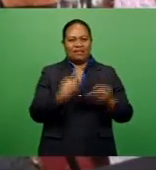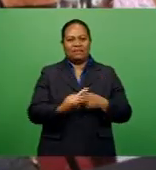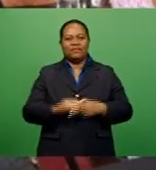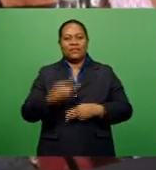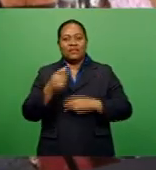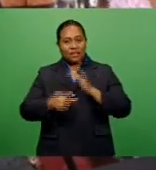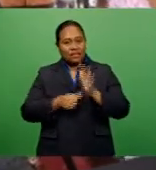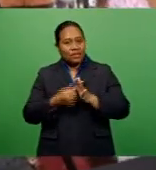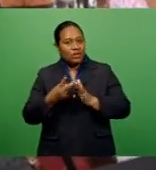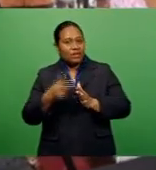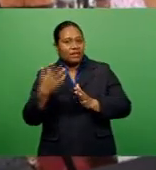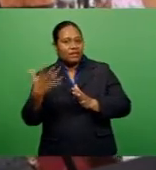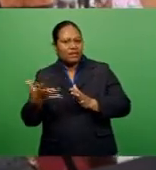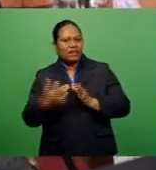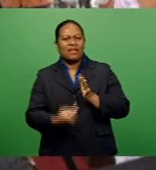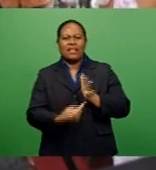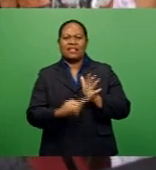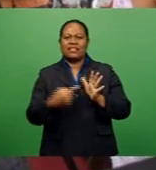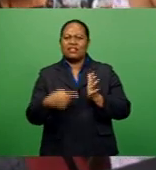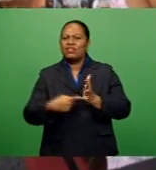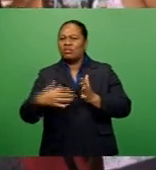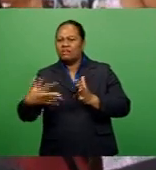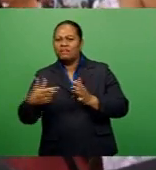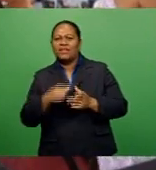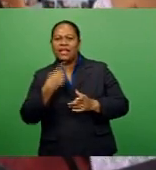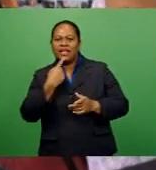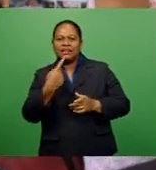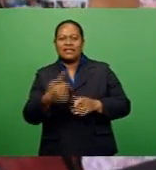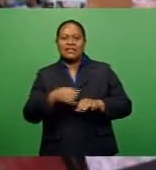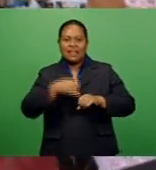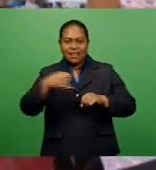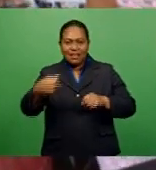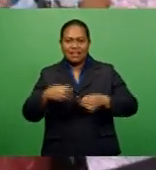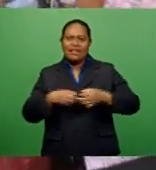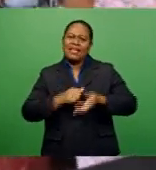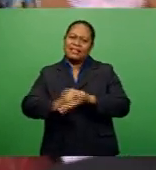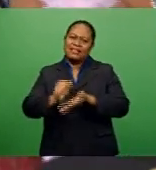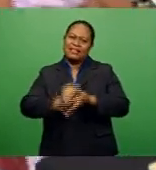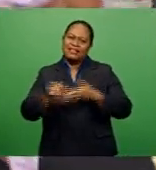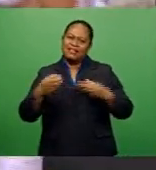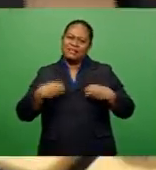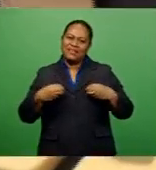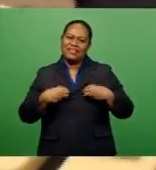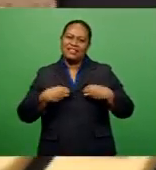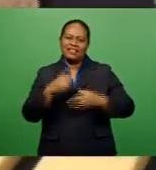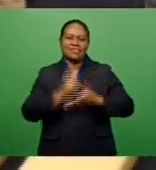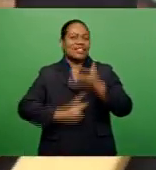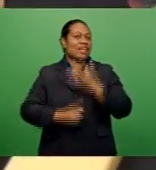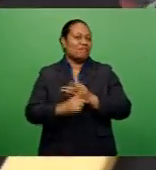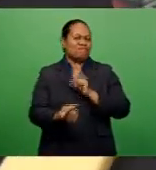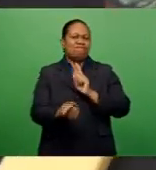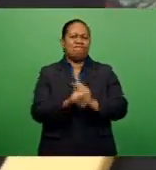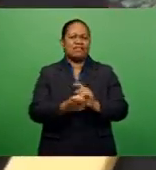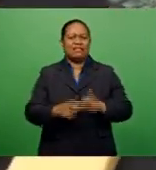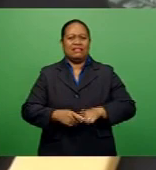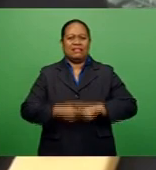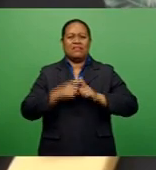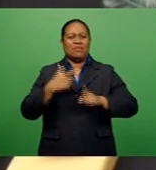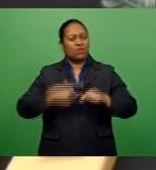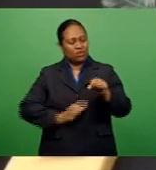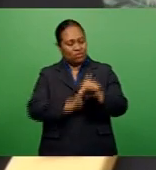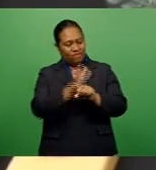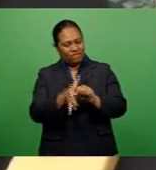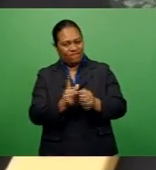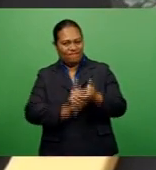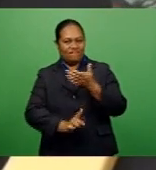-five-year-old Rosalyn Tutitu started her honey sales business one year ago following difficulties brought about by the COVID-19